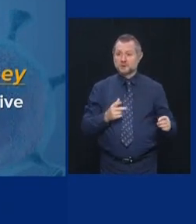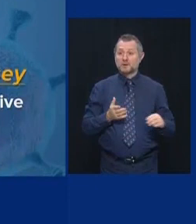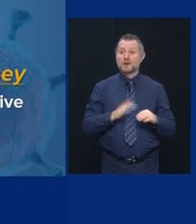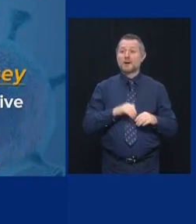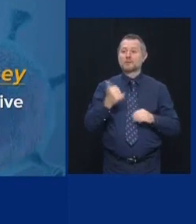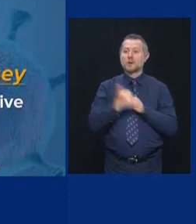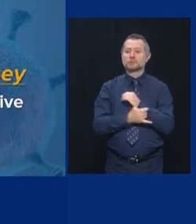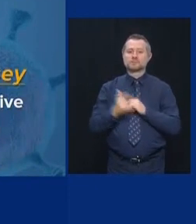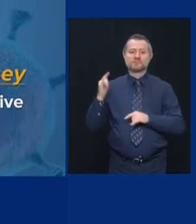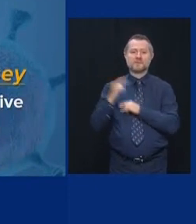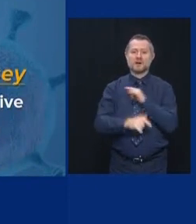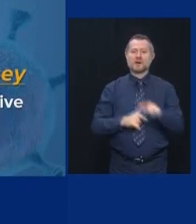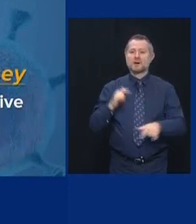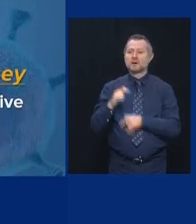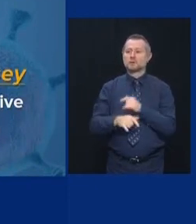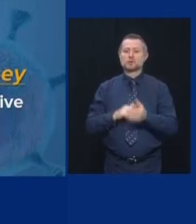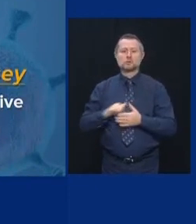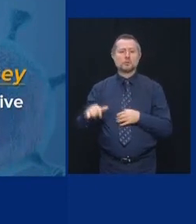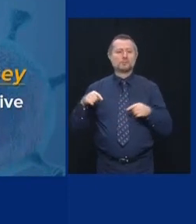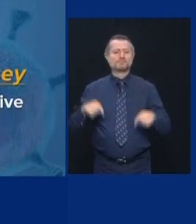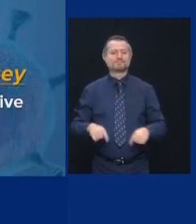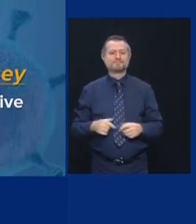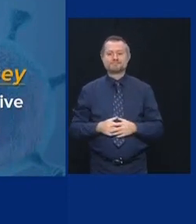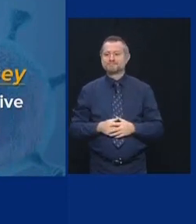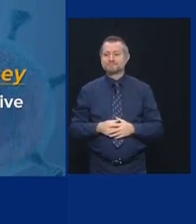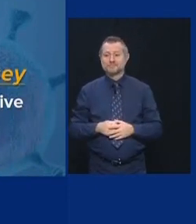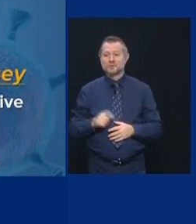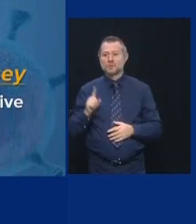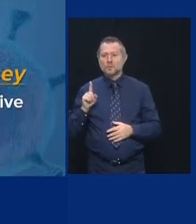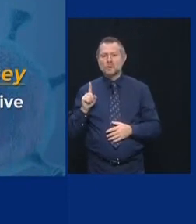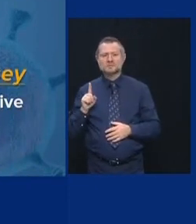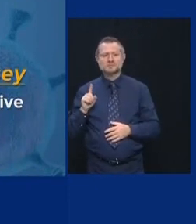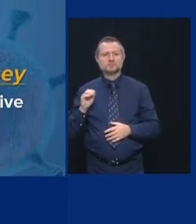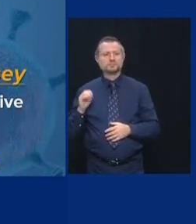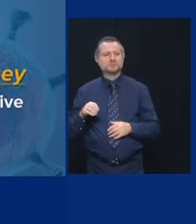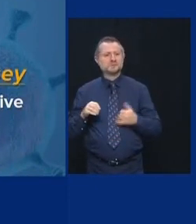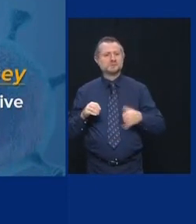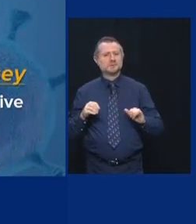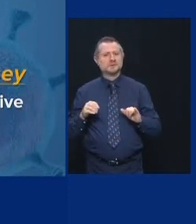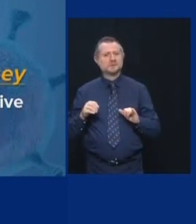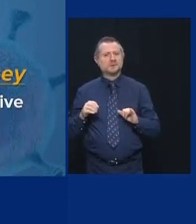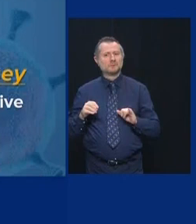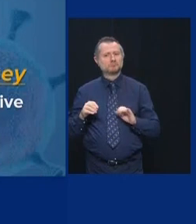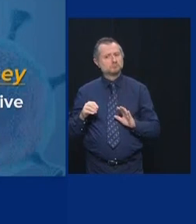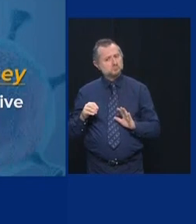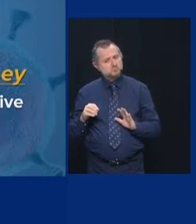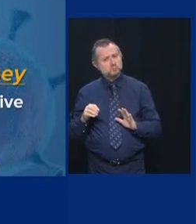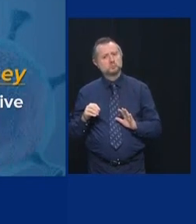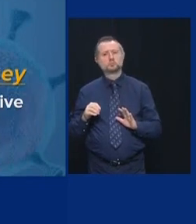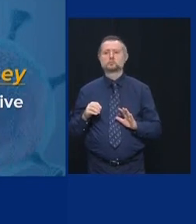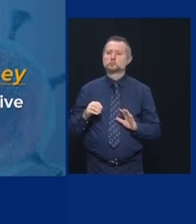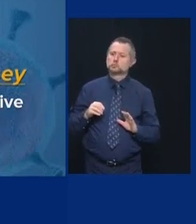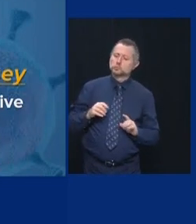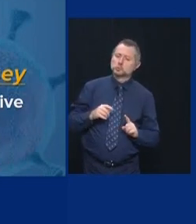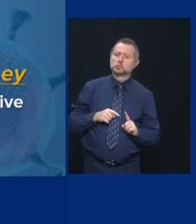So, one percent. Hyper-ambitious, unrealistic.